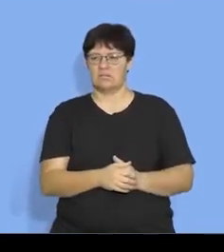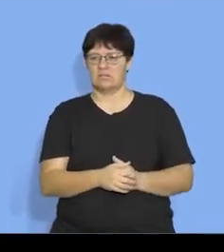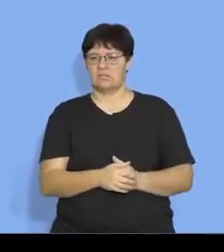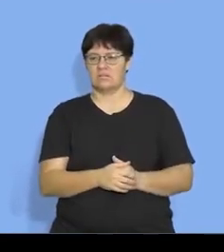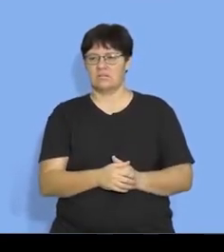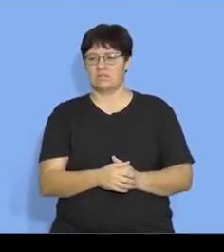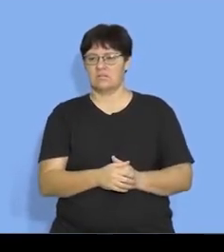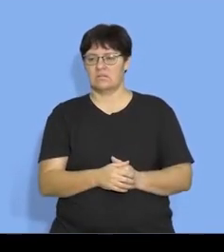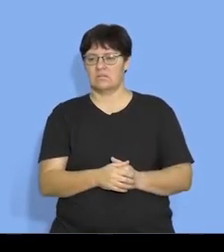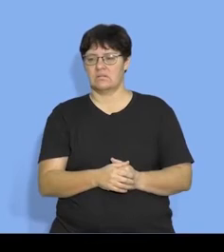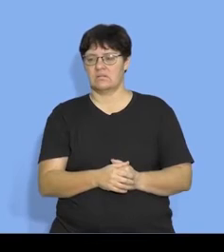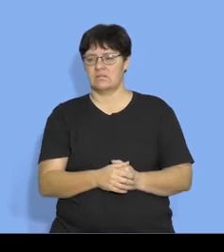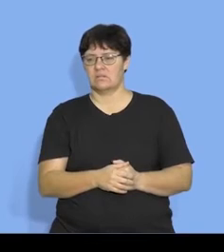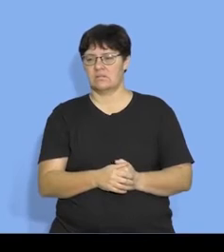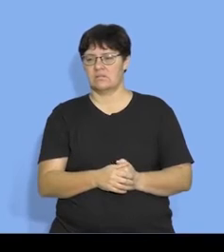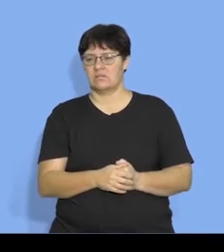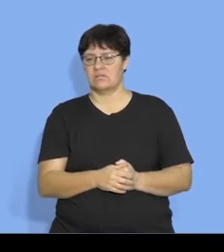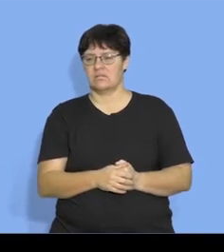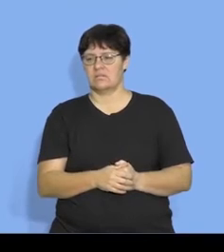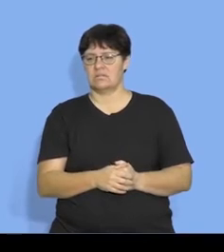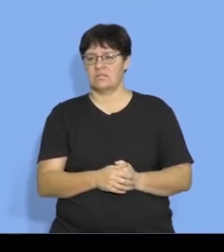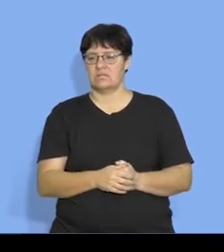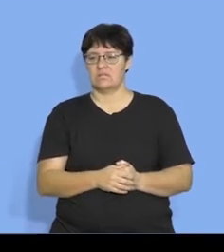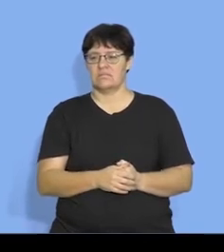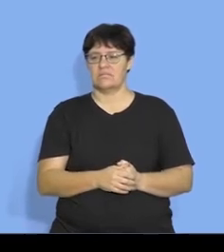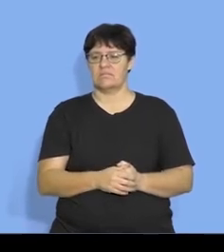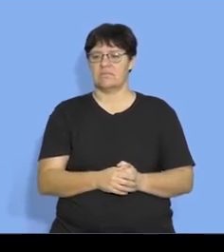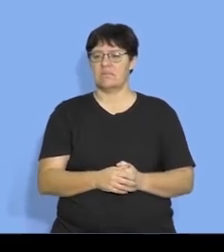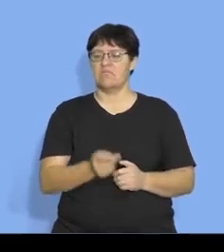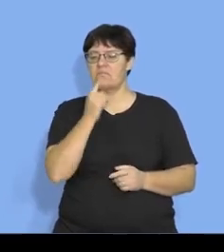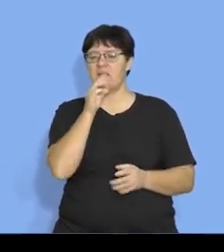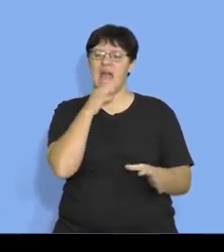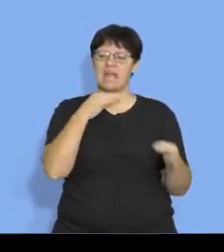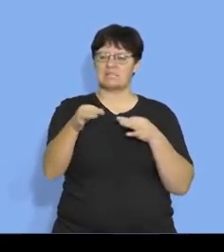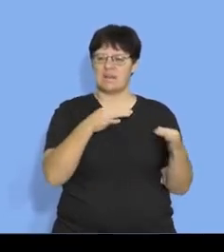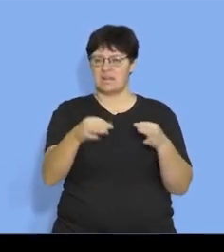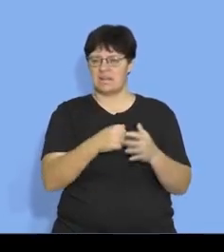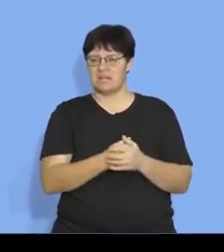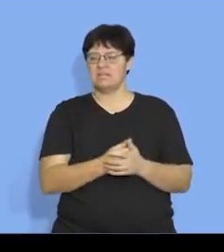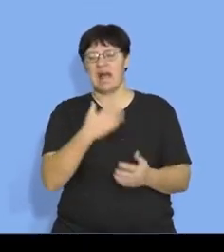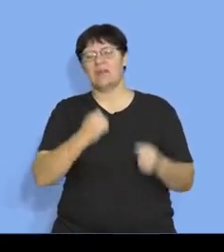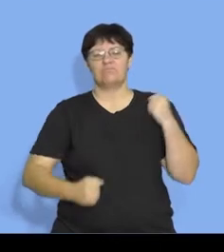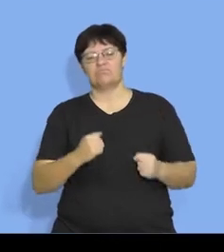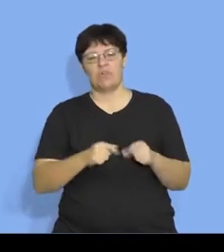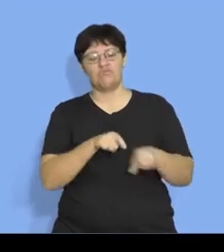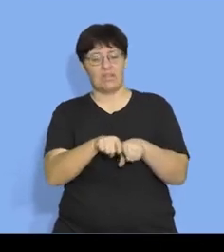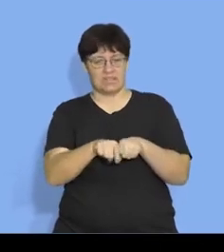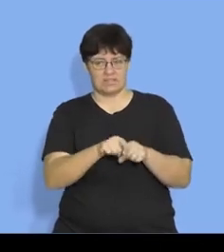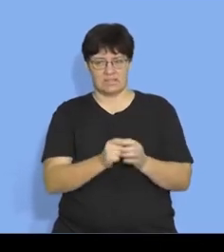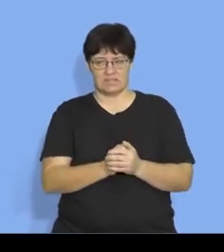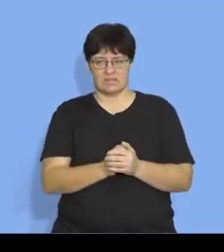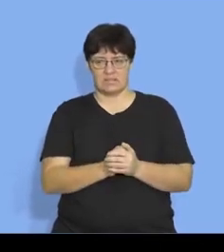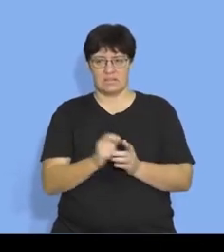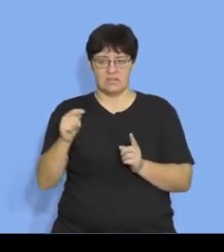matter and you see don't want to know how slow it was so if i had to describe this is like the race we were talking about and that